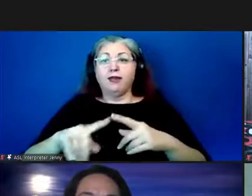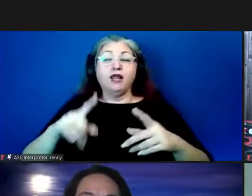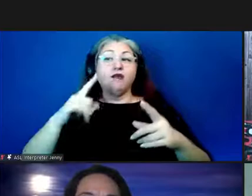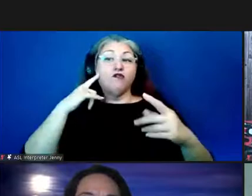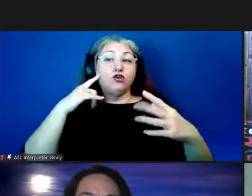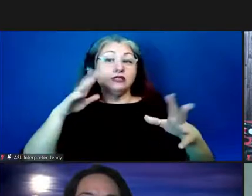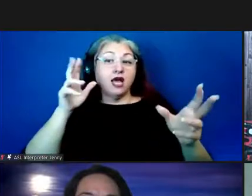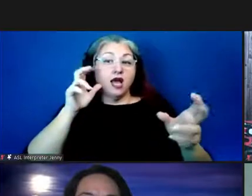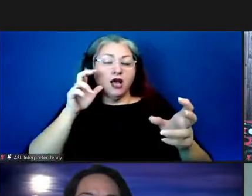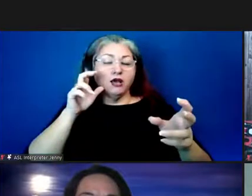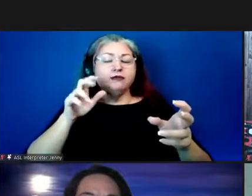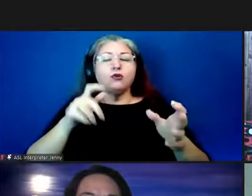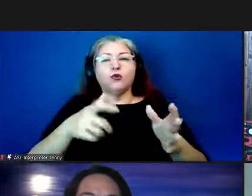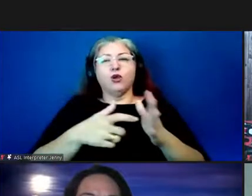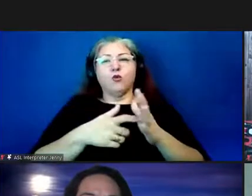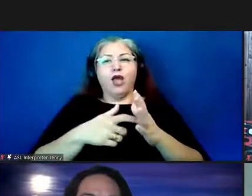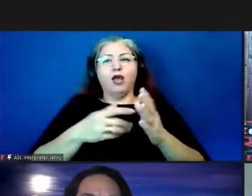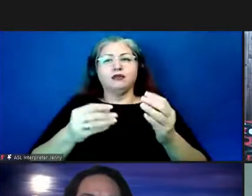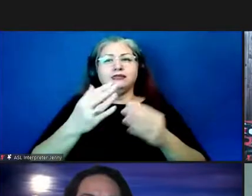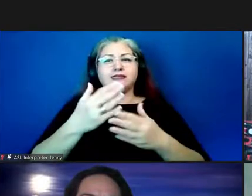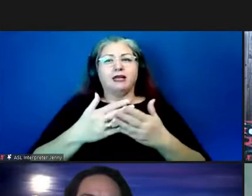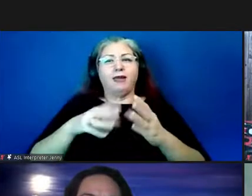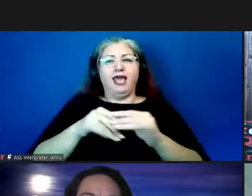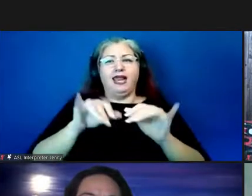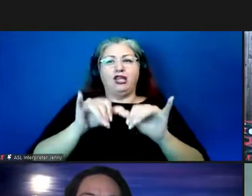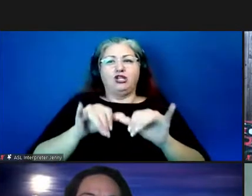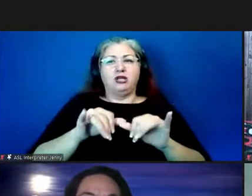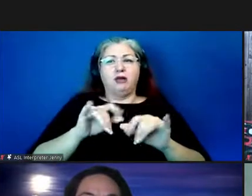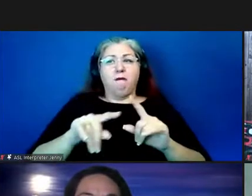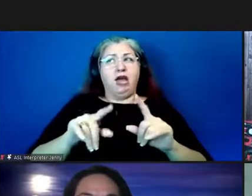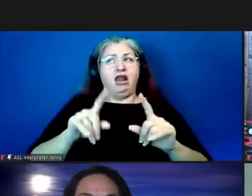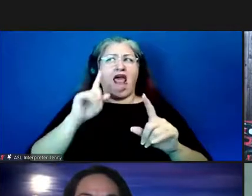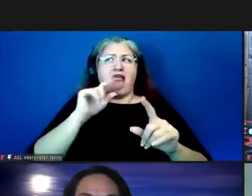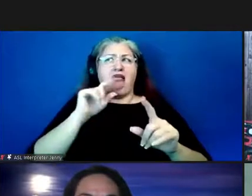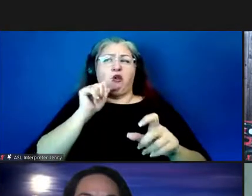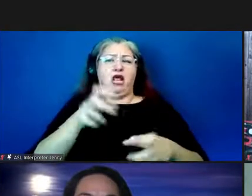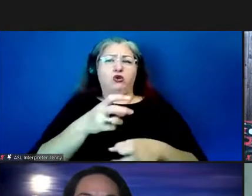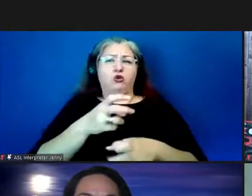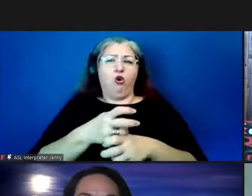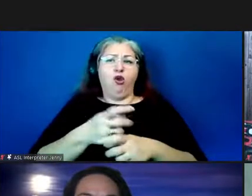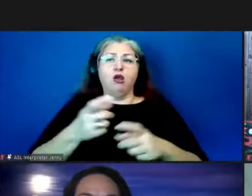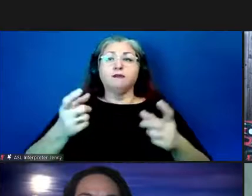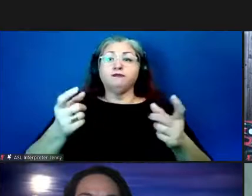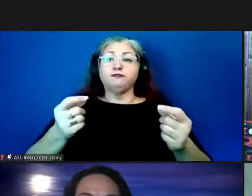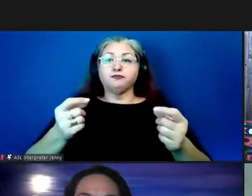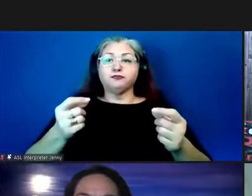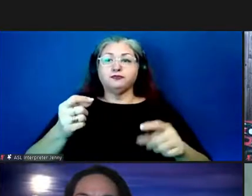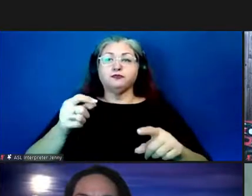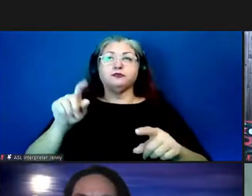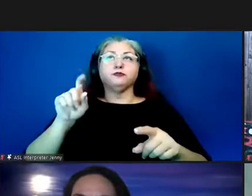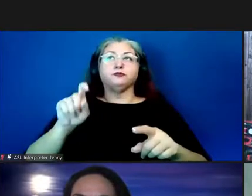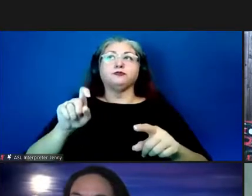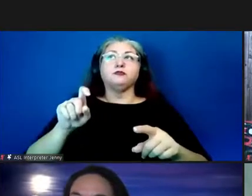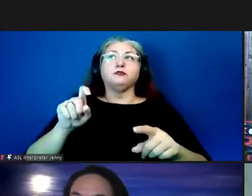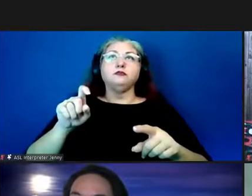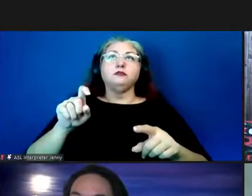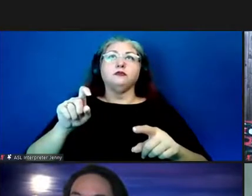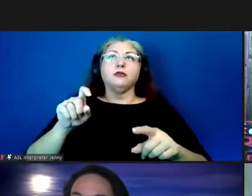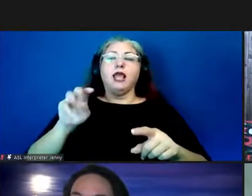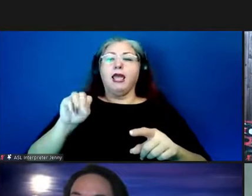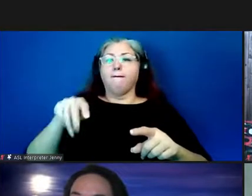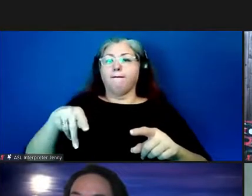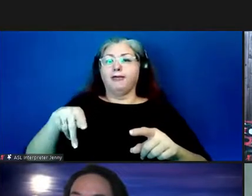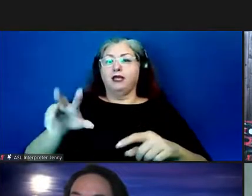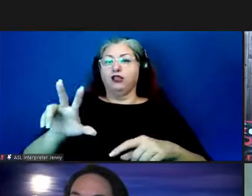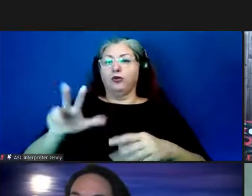that would require i think some engineering but actually it would totally actually it wouldn't be that hard what you would do is um you would want to create like an mp3 folder